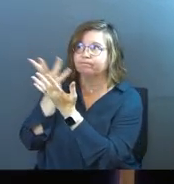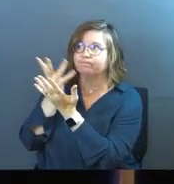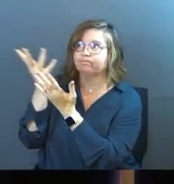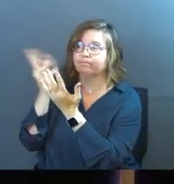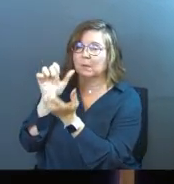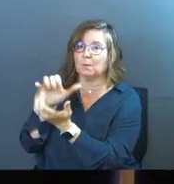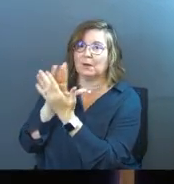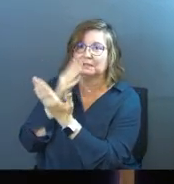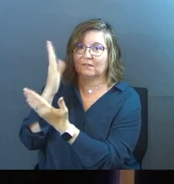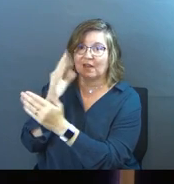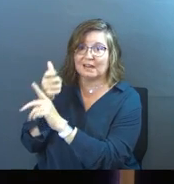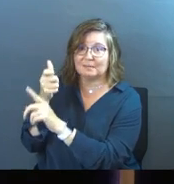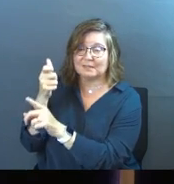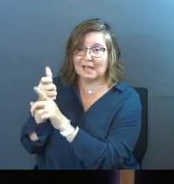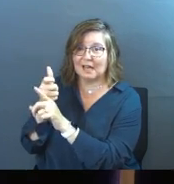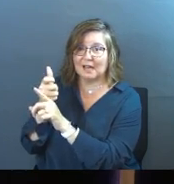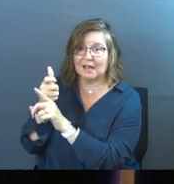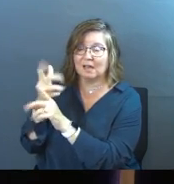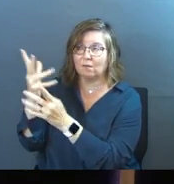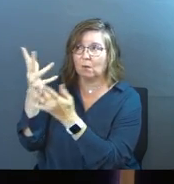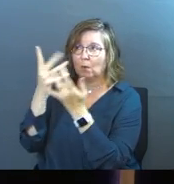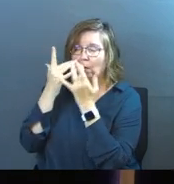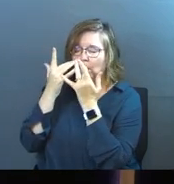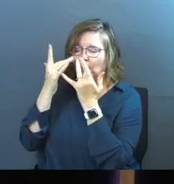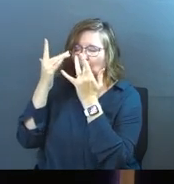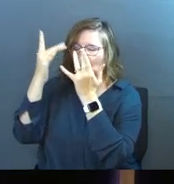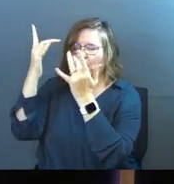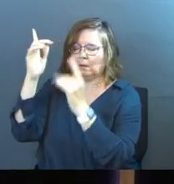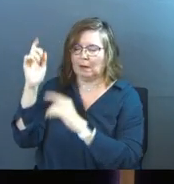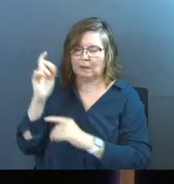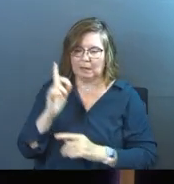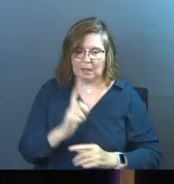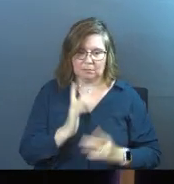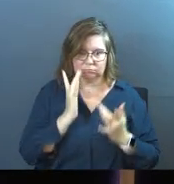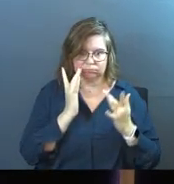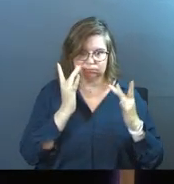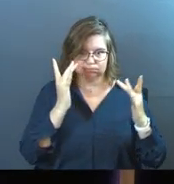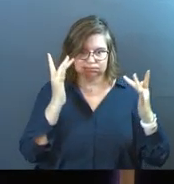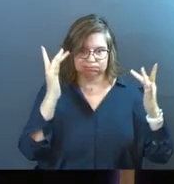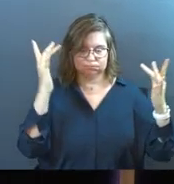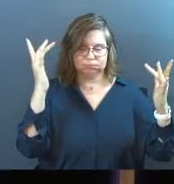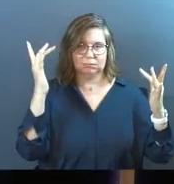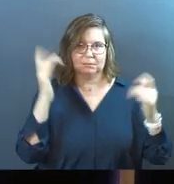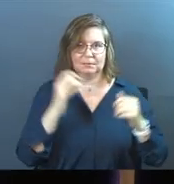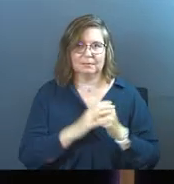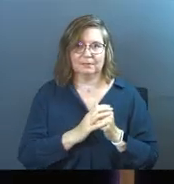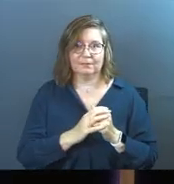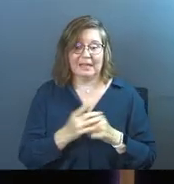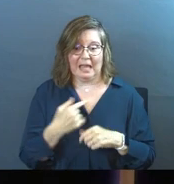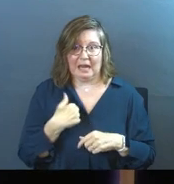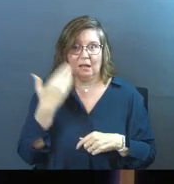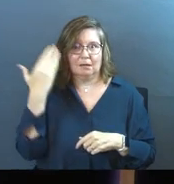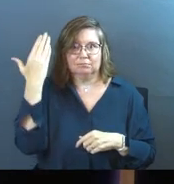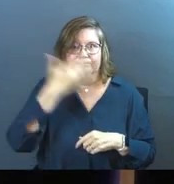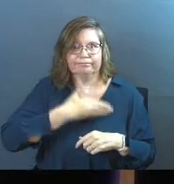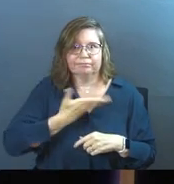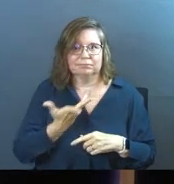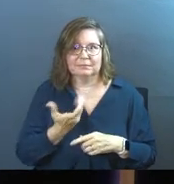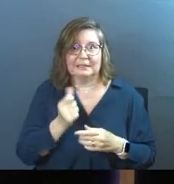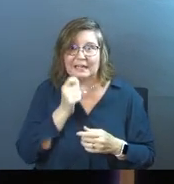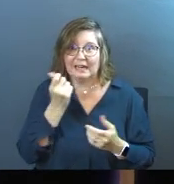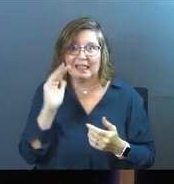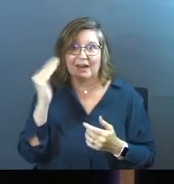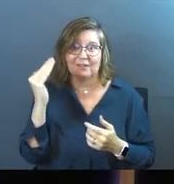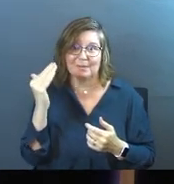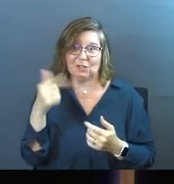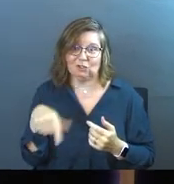in the presence of God himself. And Moses comes down and his face is glowing. And he doesn't know it. Not a lot